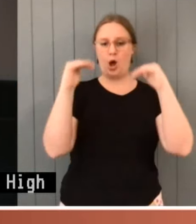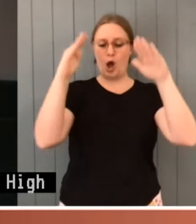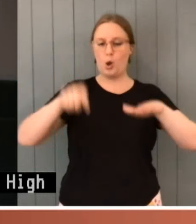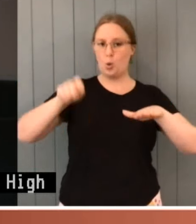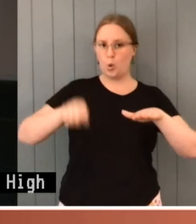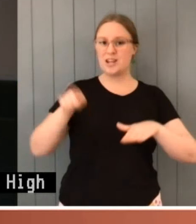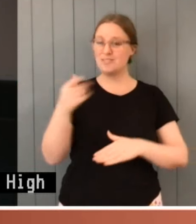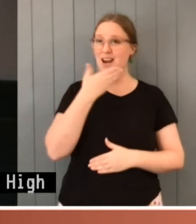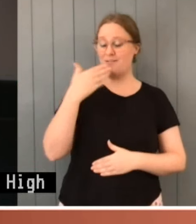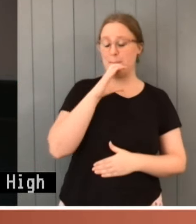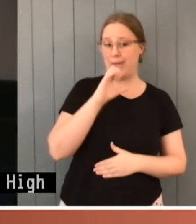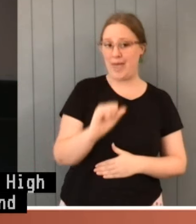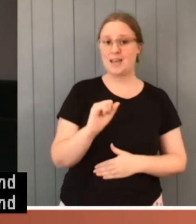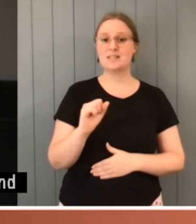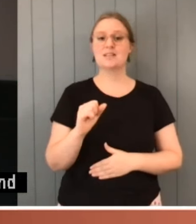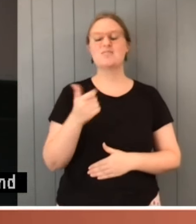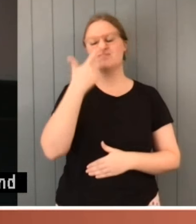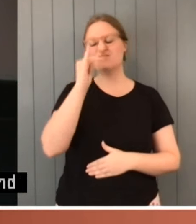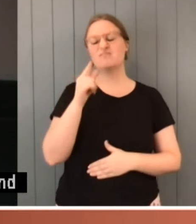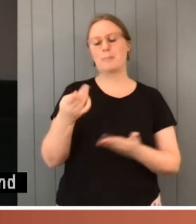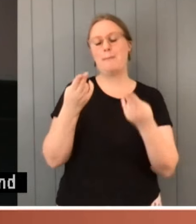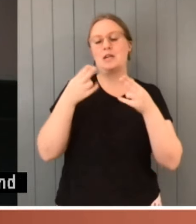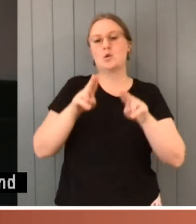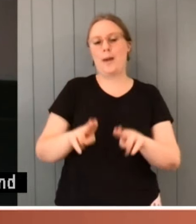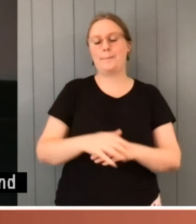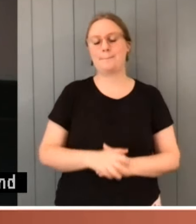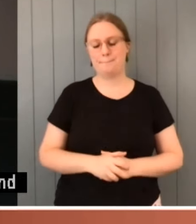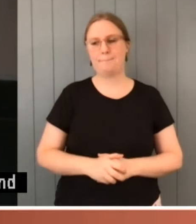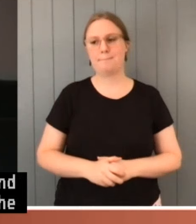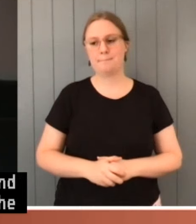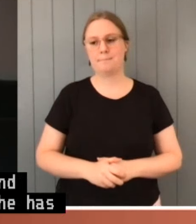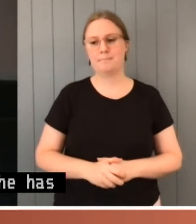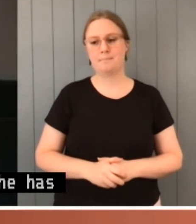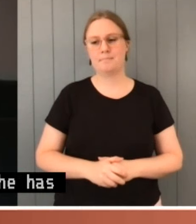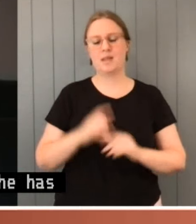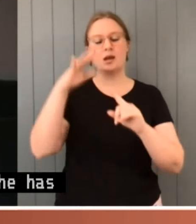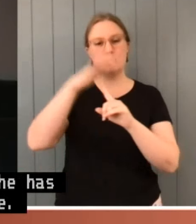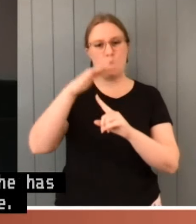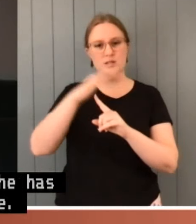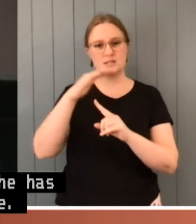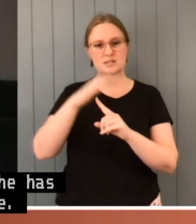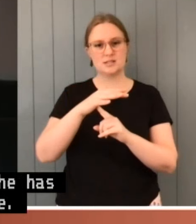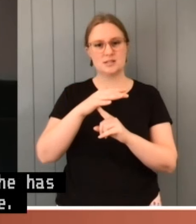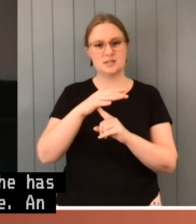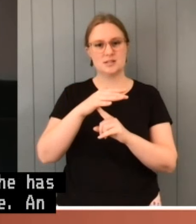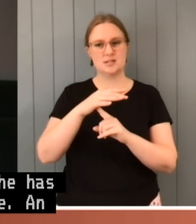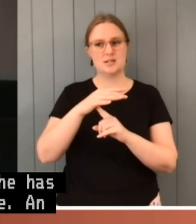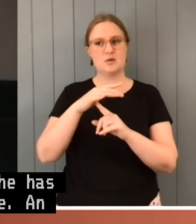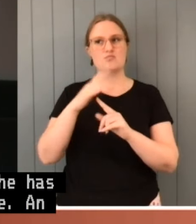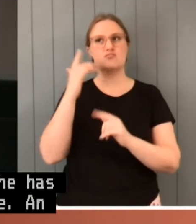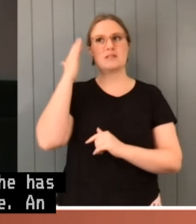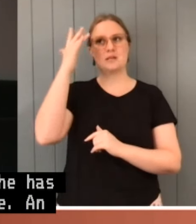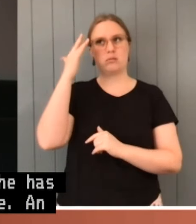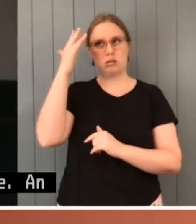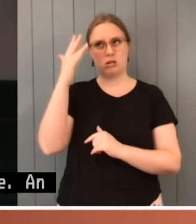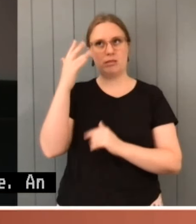Sadly, he has passed away since that time. An important principle which emerged from his loss was a